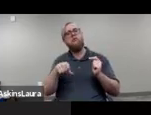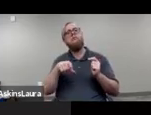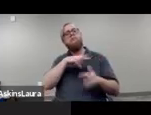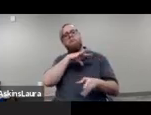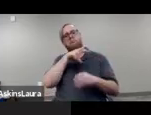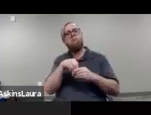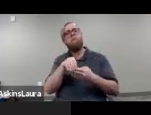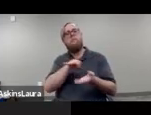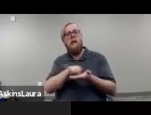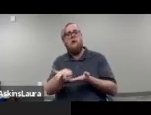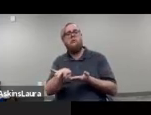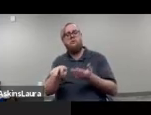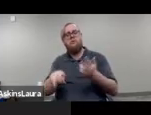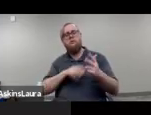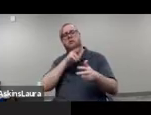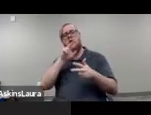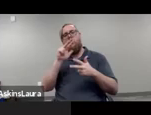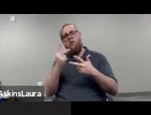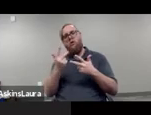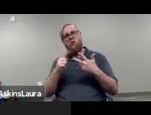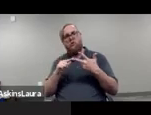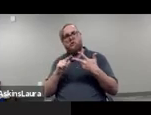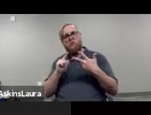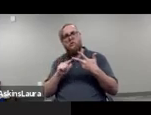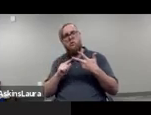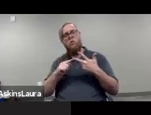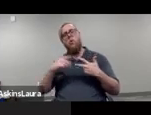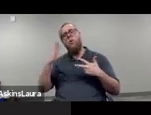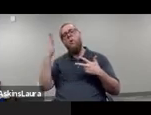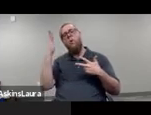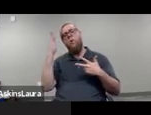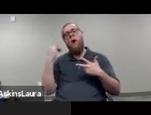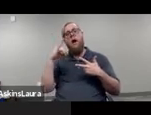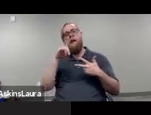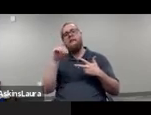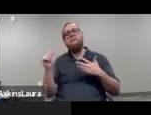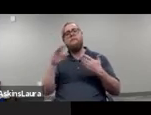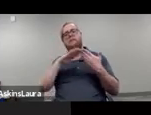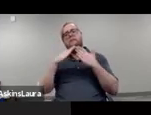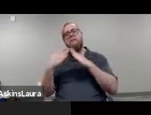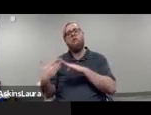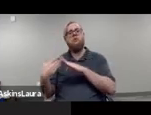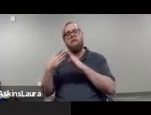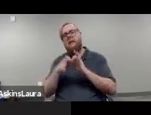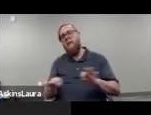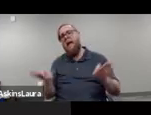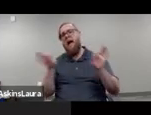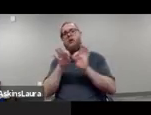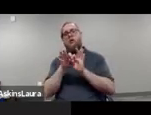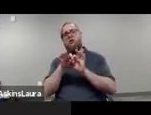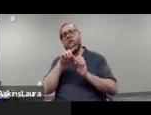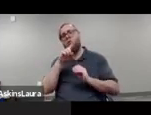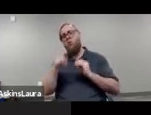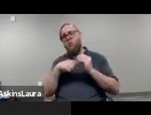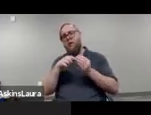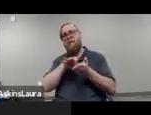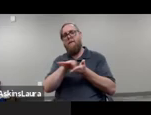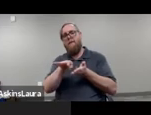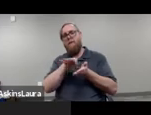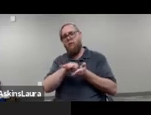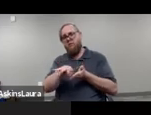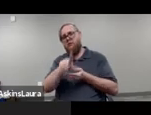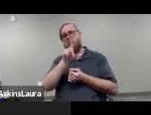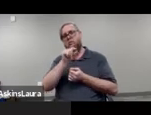counted and the third one was why the disability community matters when counting the